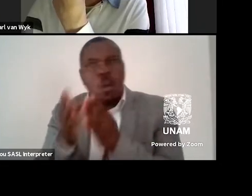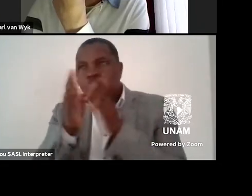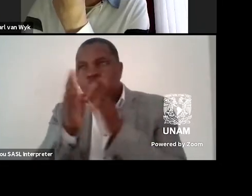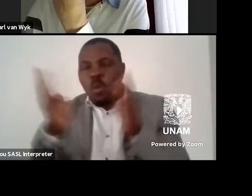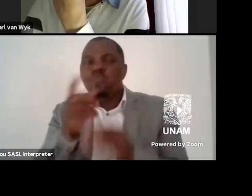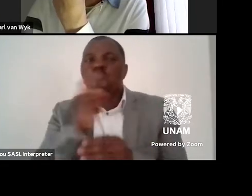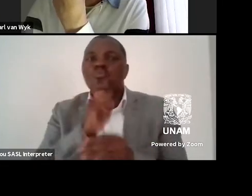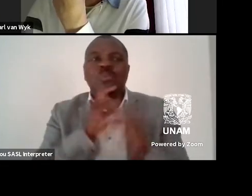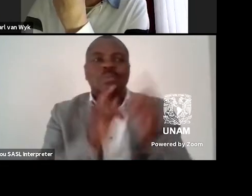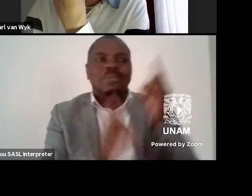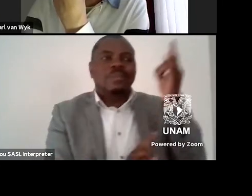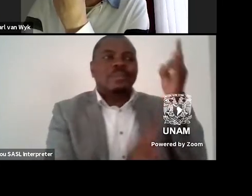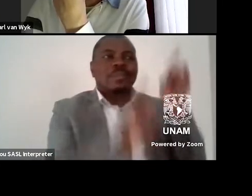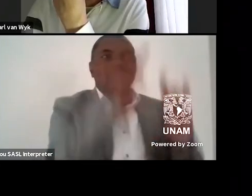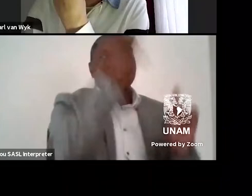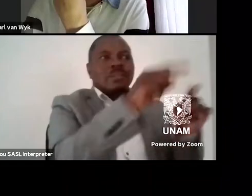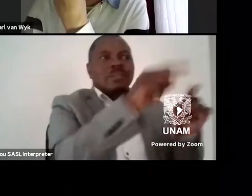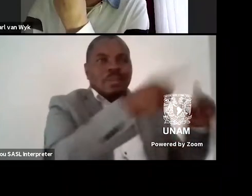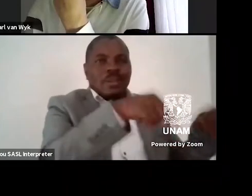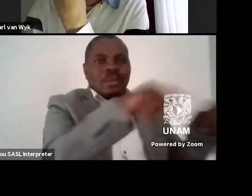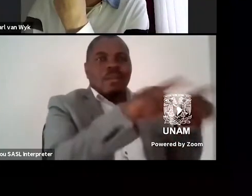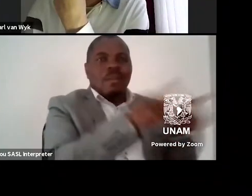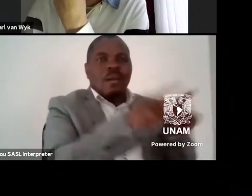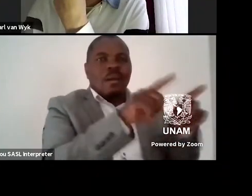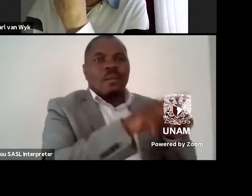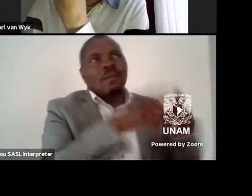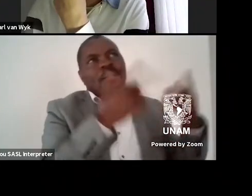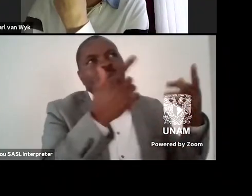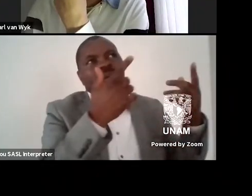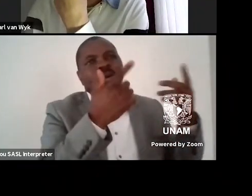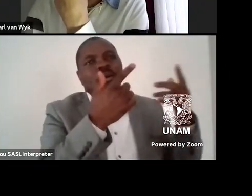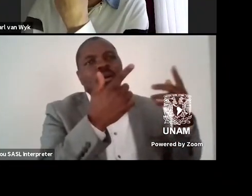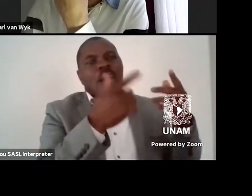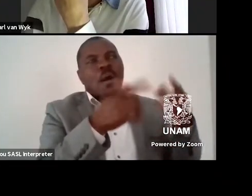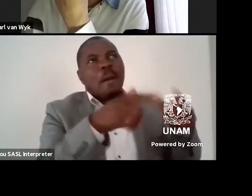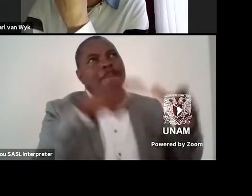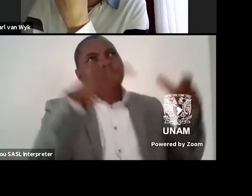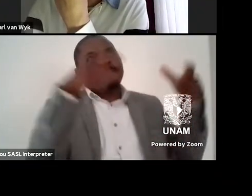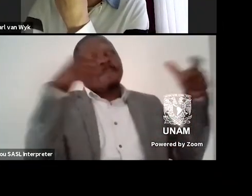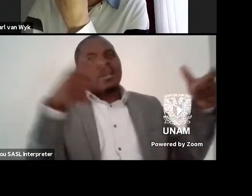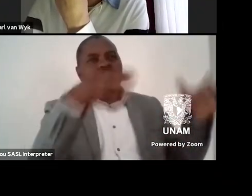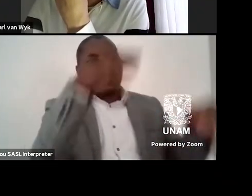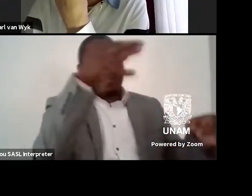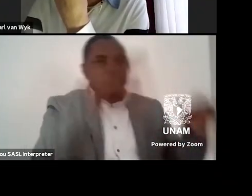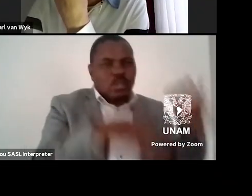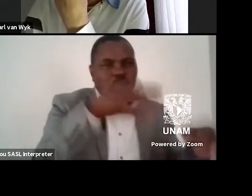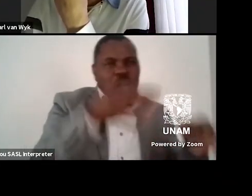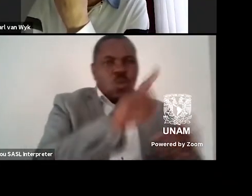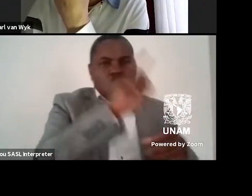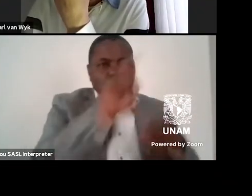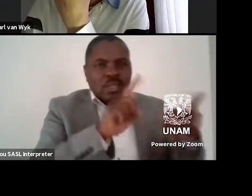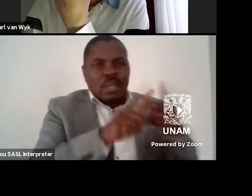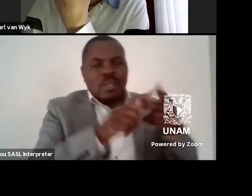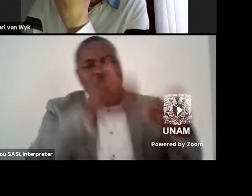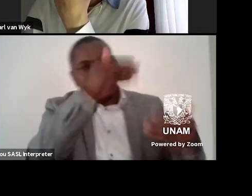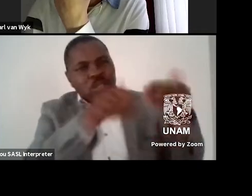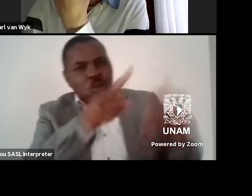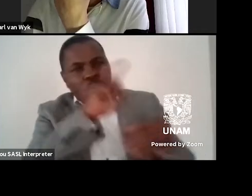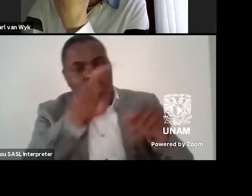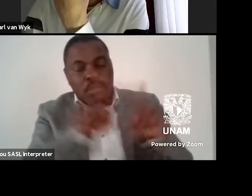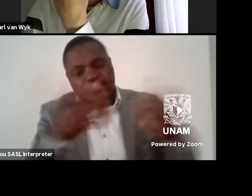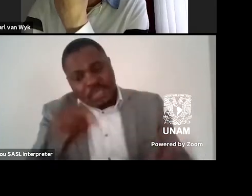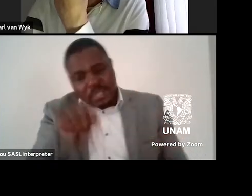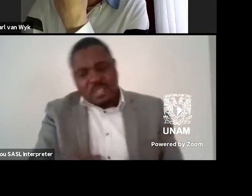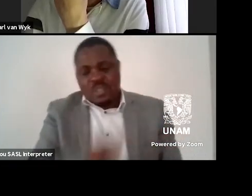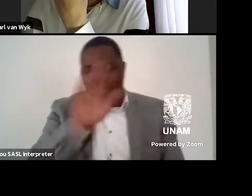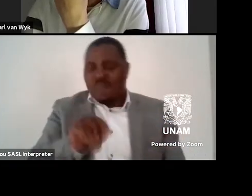a kind of emblem of larger questions, larger political and historical questions. Of course, in South Africa, it's very easy